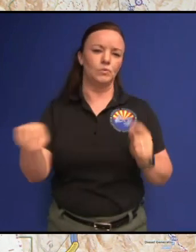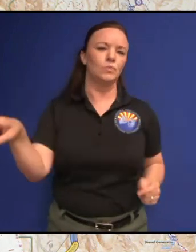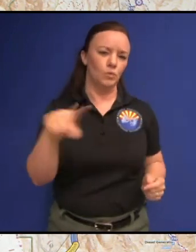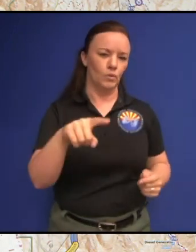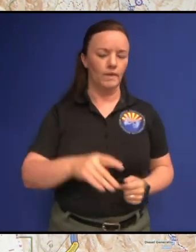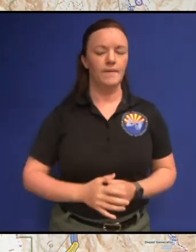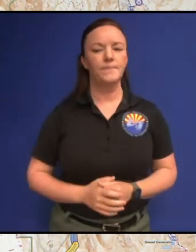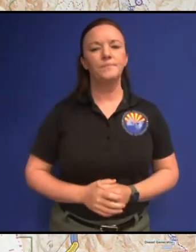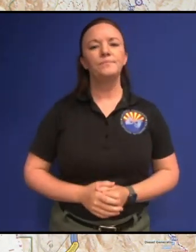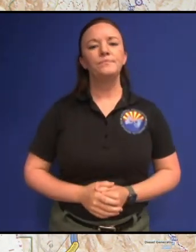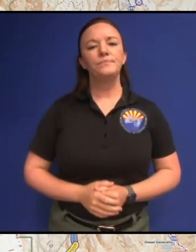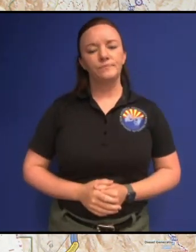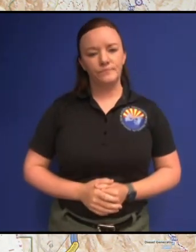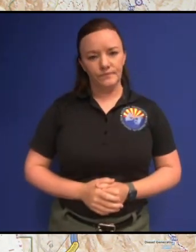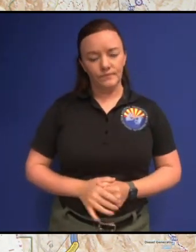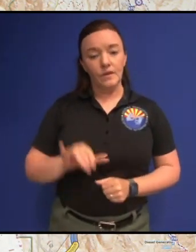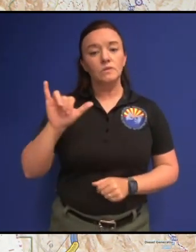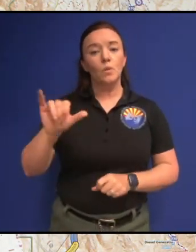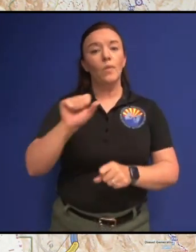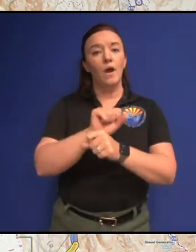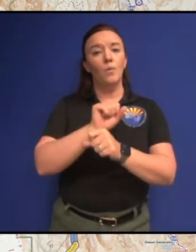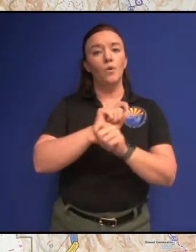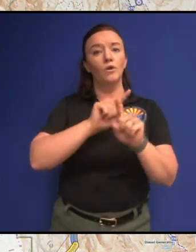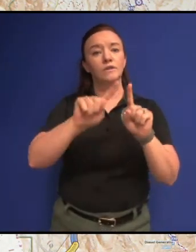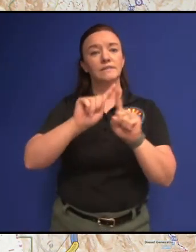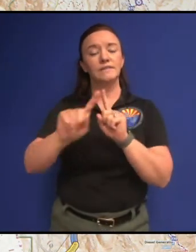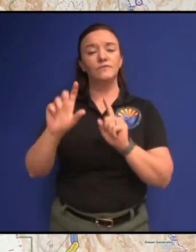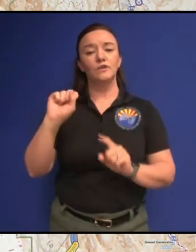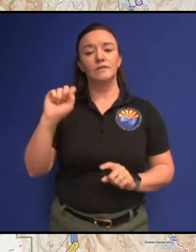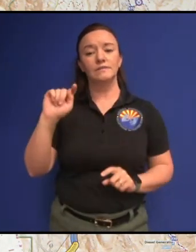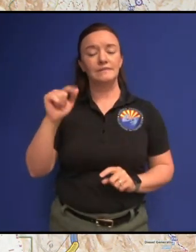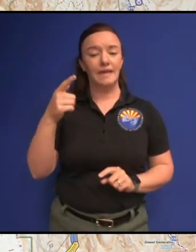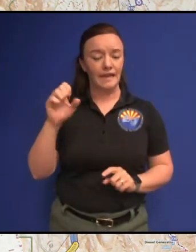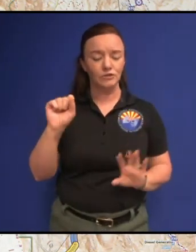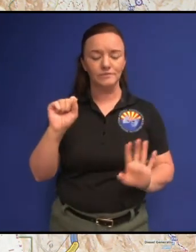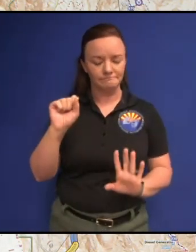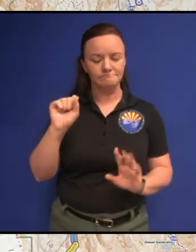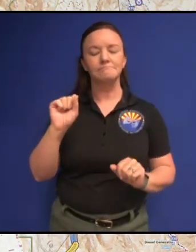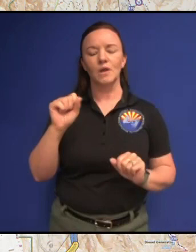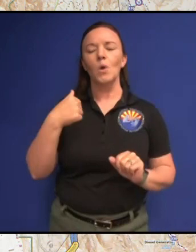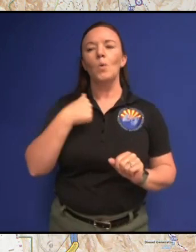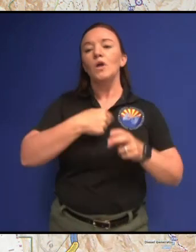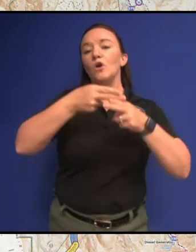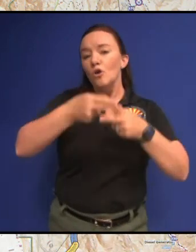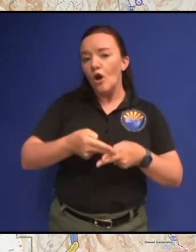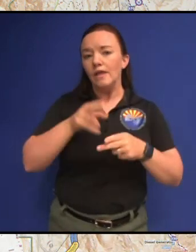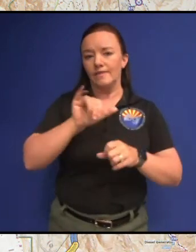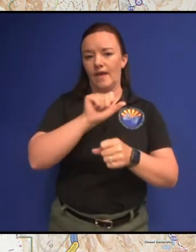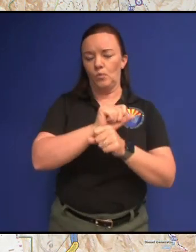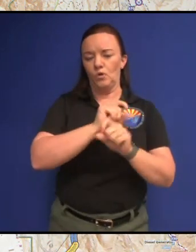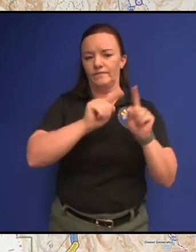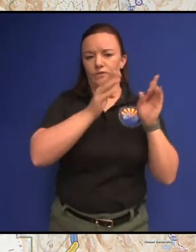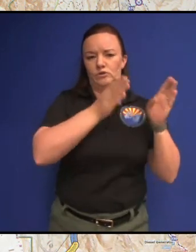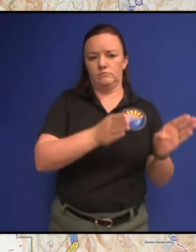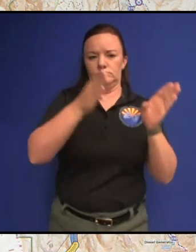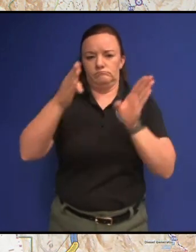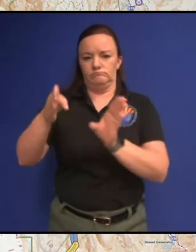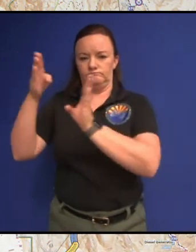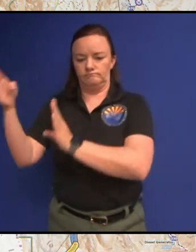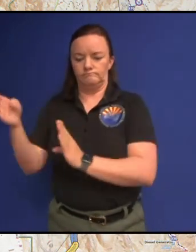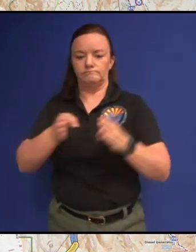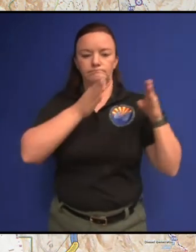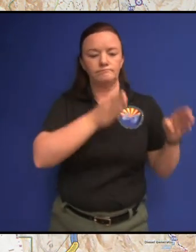calling that work then in the different stages report the way what we are calling the different stages of that work is road